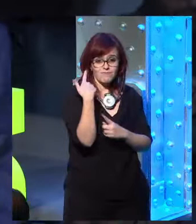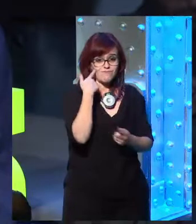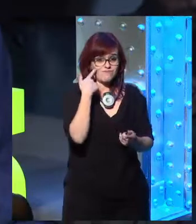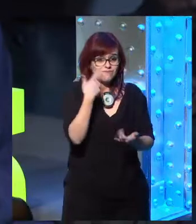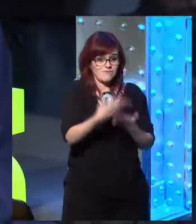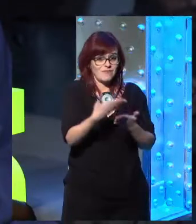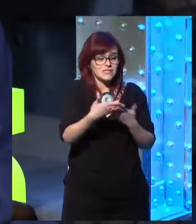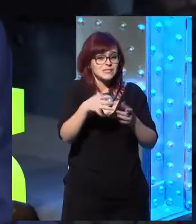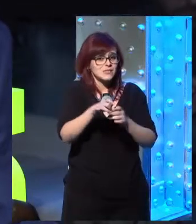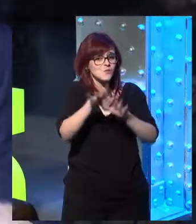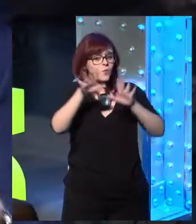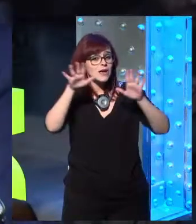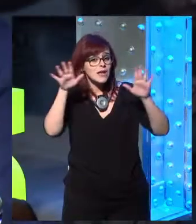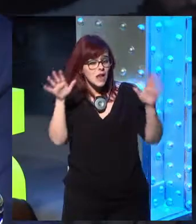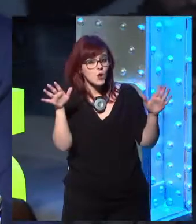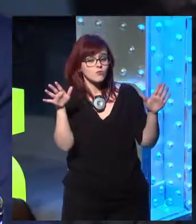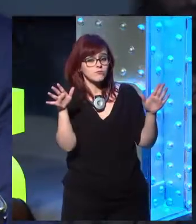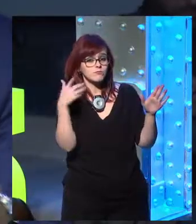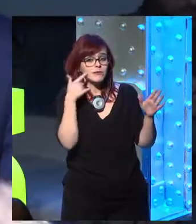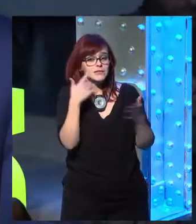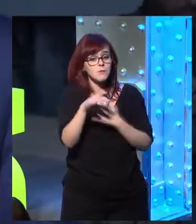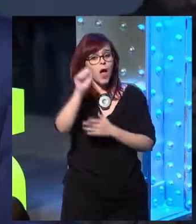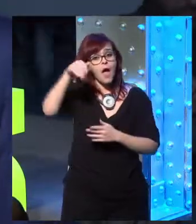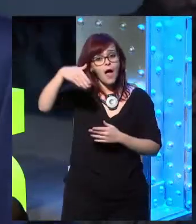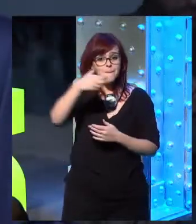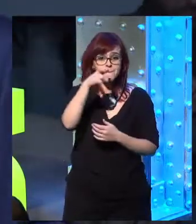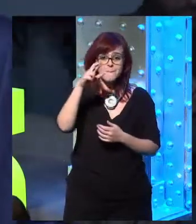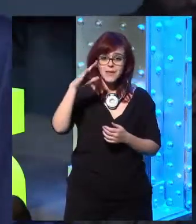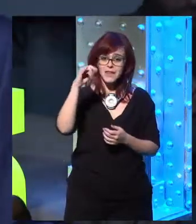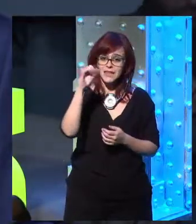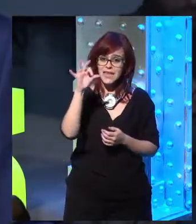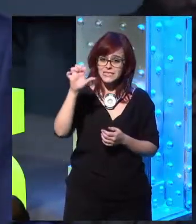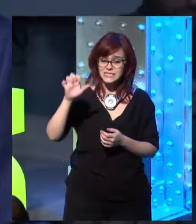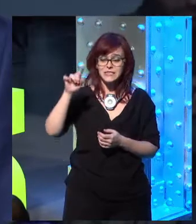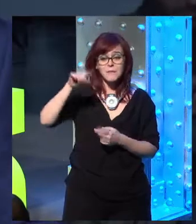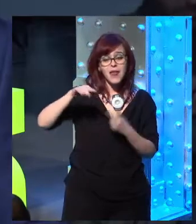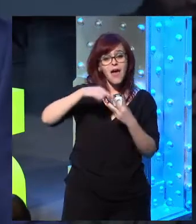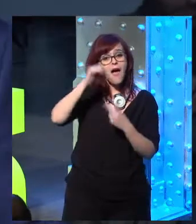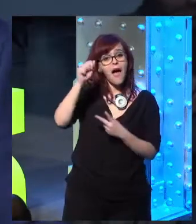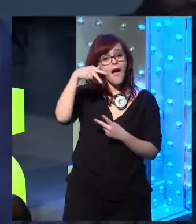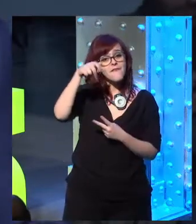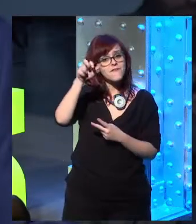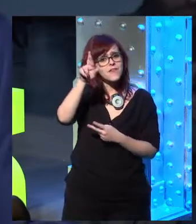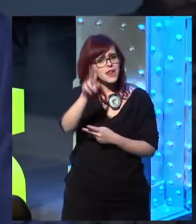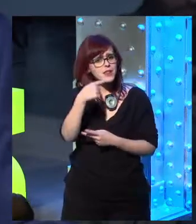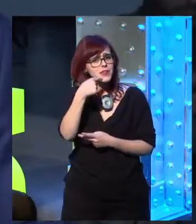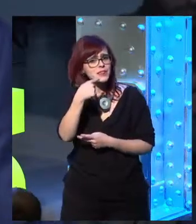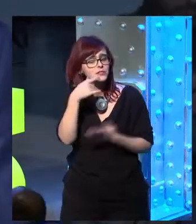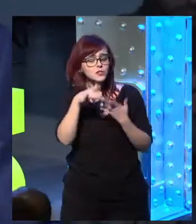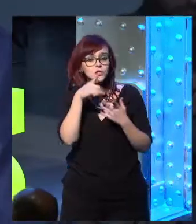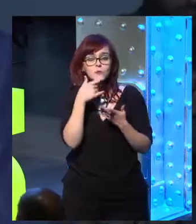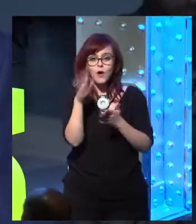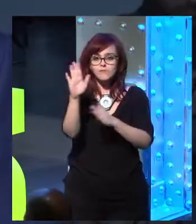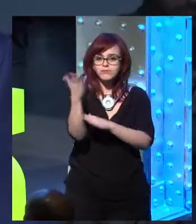it's a setting, and we've seen that during the Amber Cases speech and with some things that have been